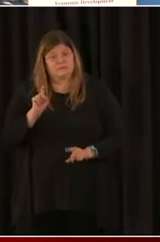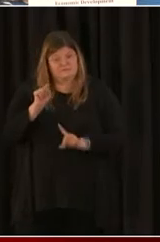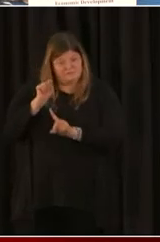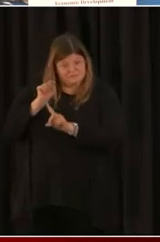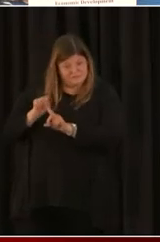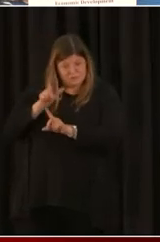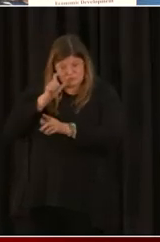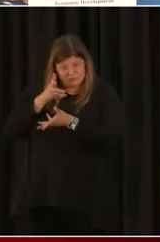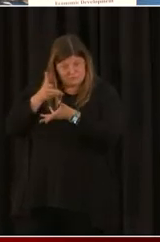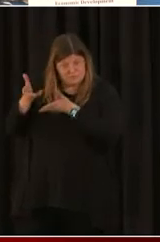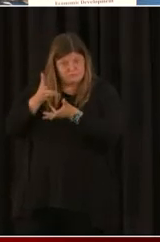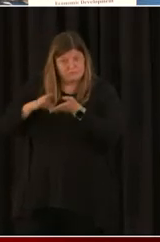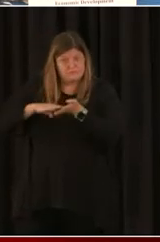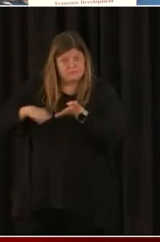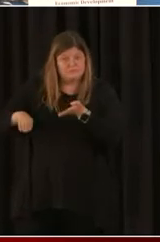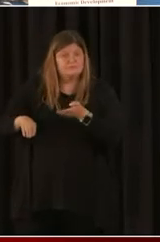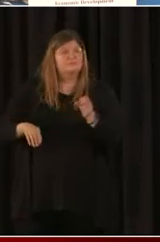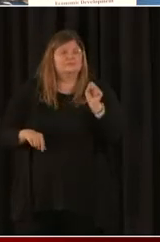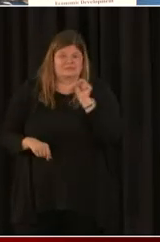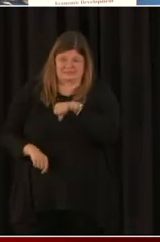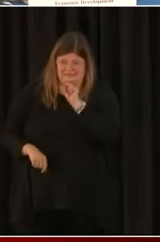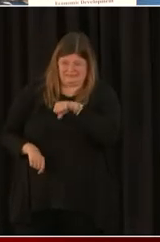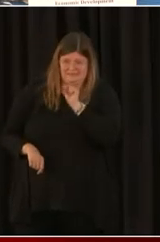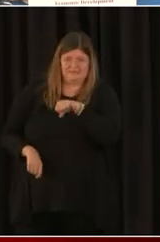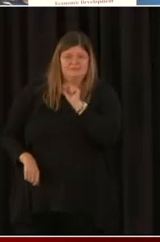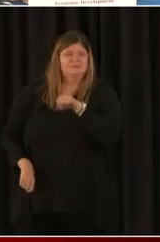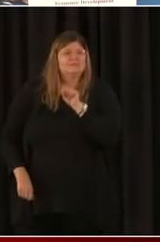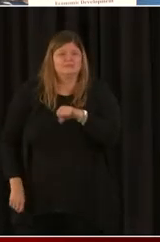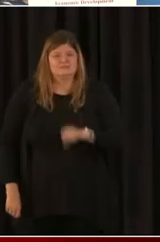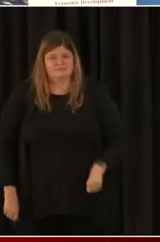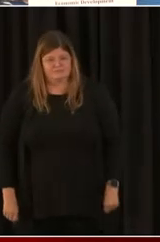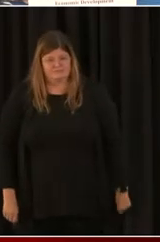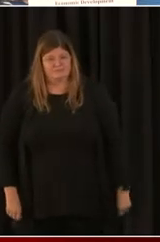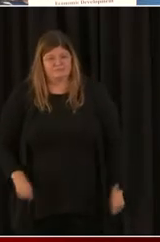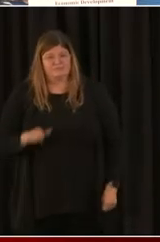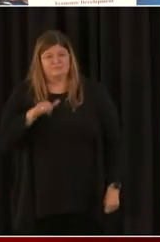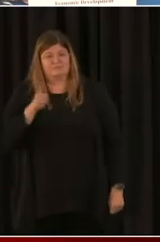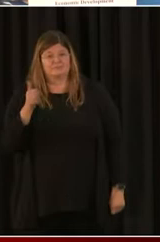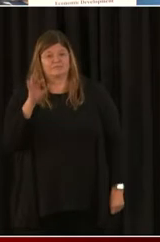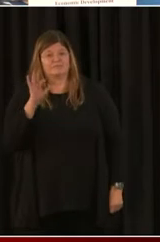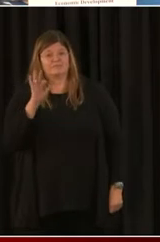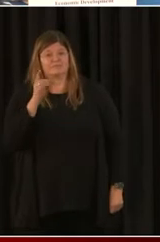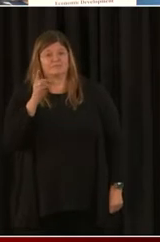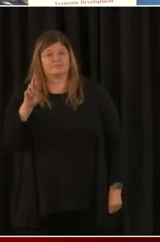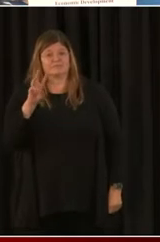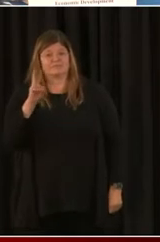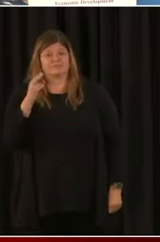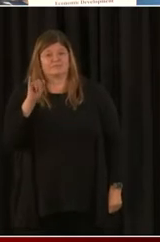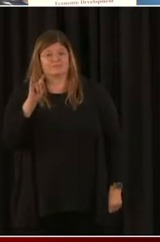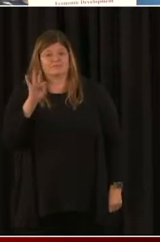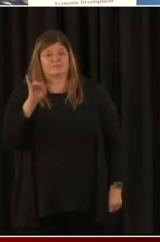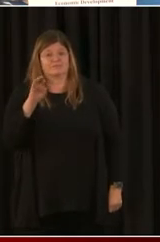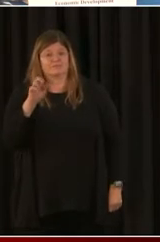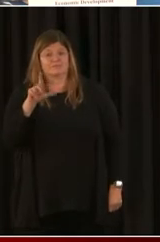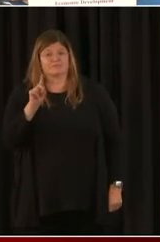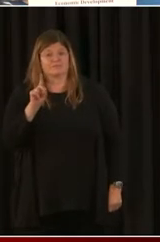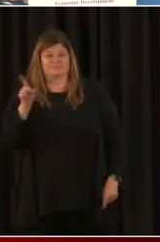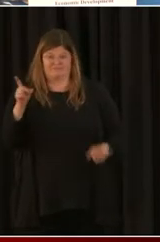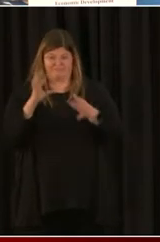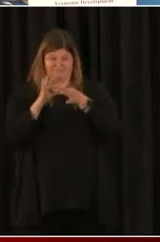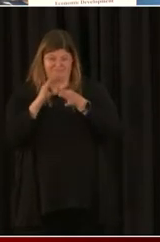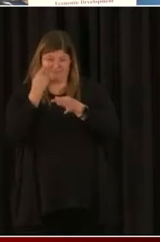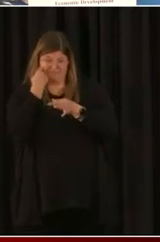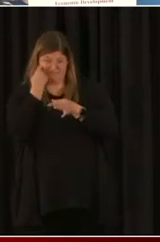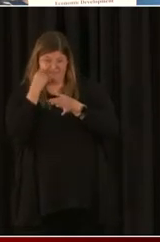time to bring up something that Director Whitfield was talking about before we started the program was about the difference between